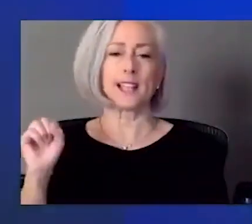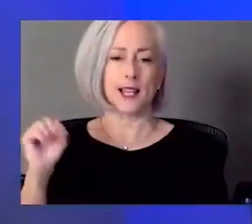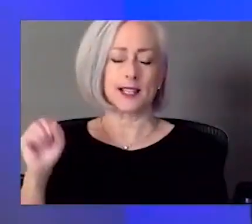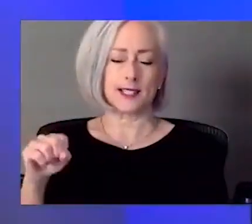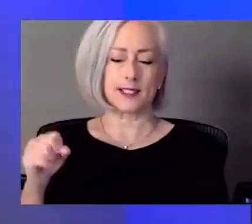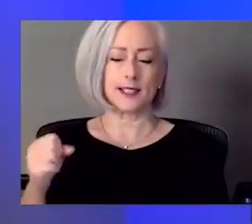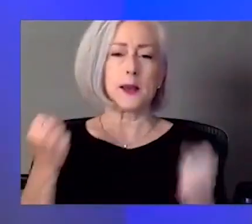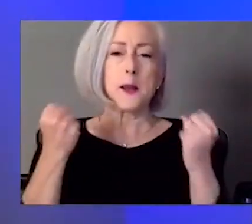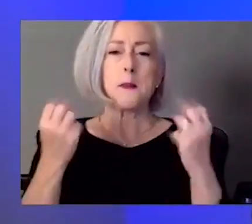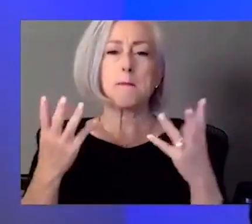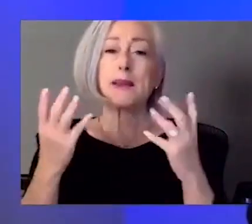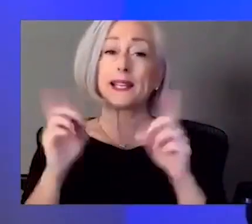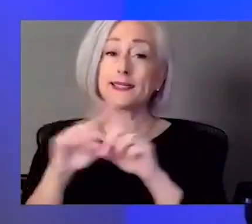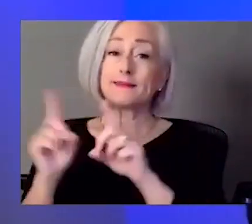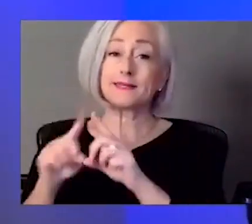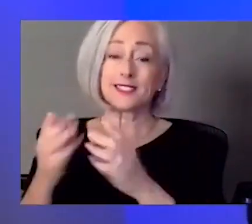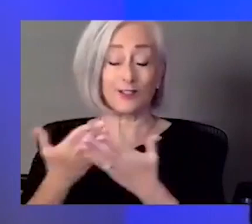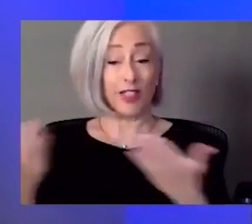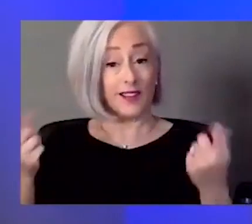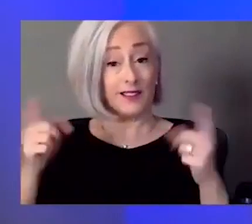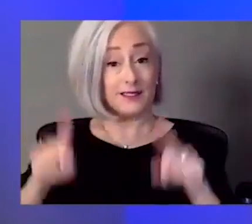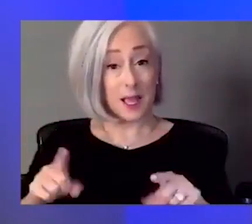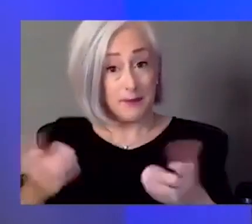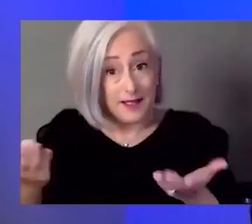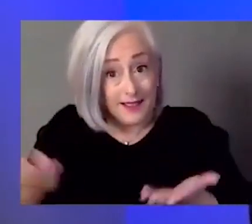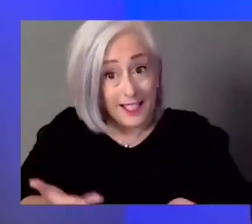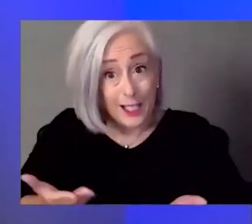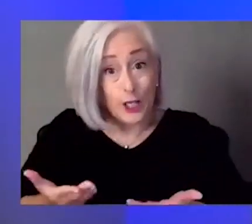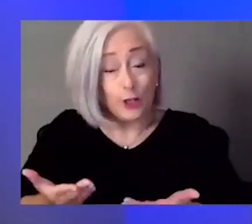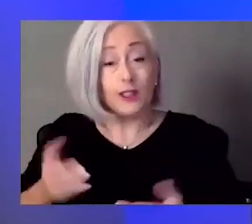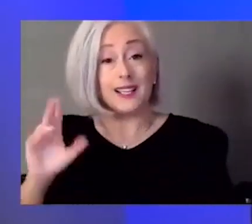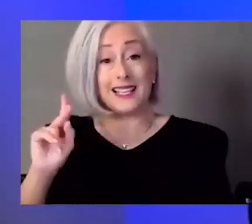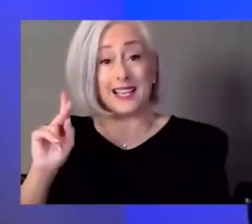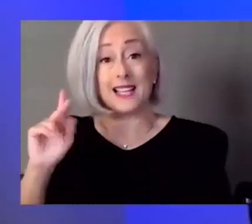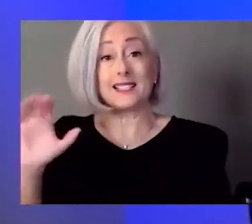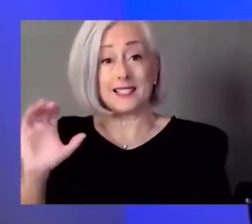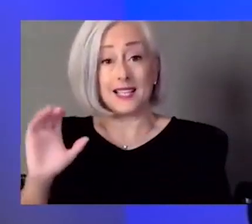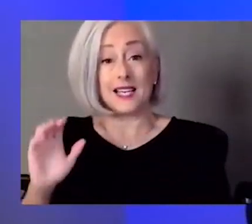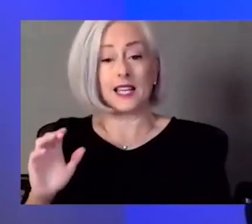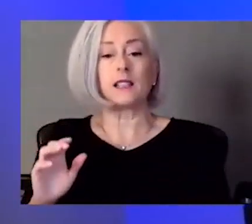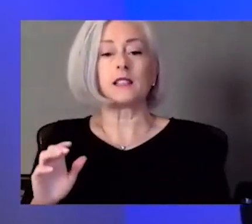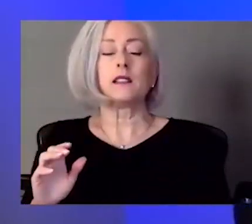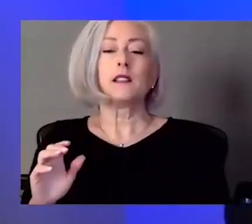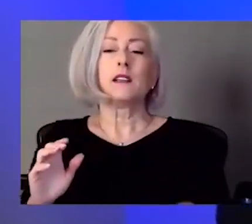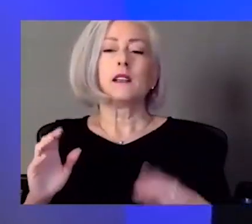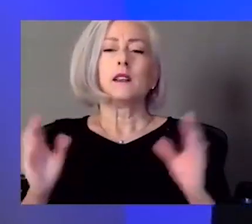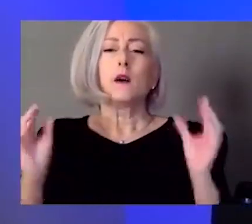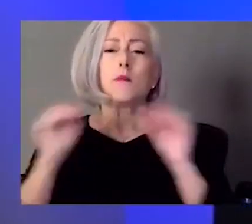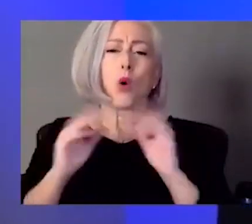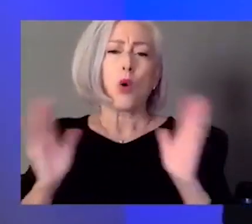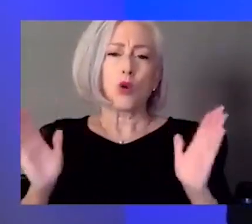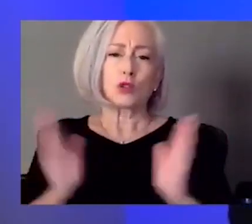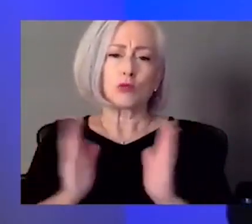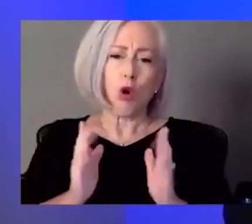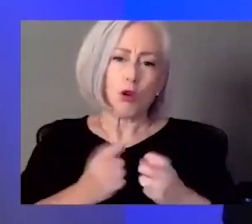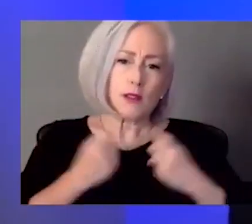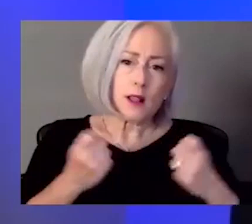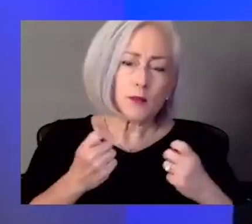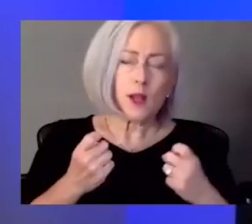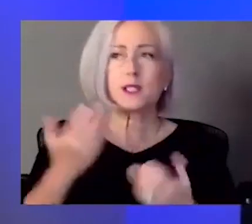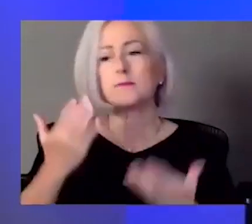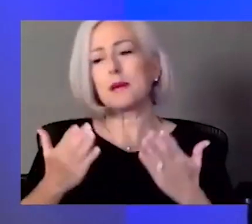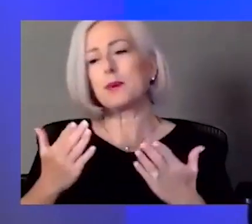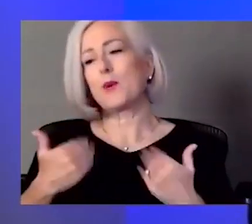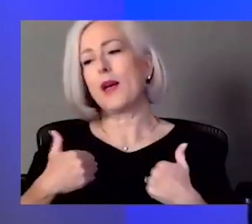happen right here in the city. On a smaller level, family-wise, we may come together and we have a cookout or things like